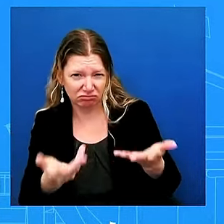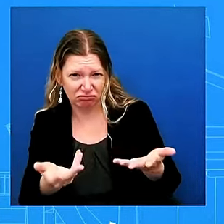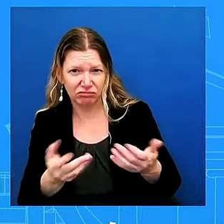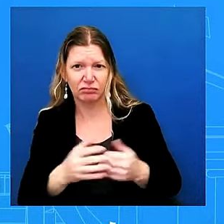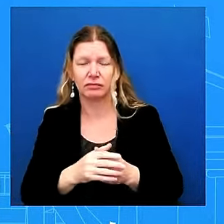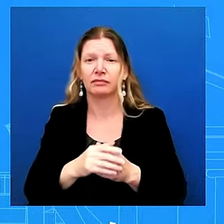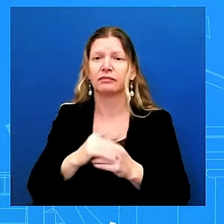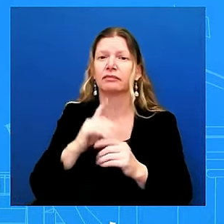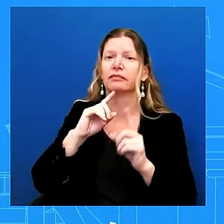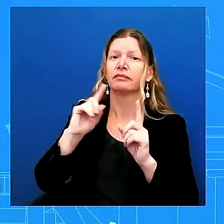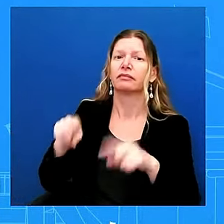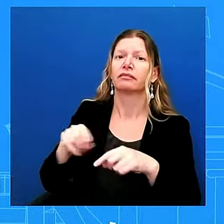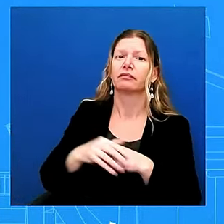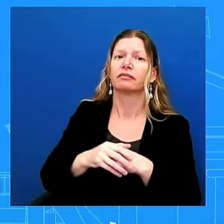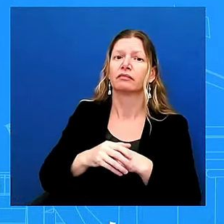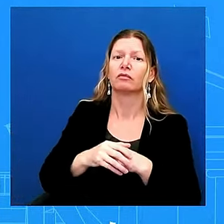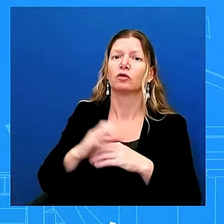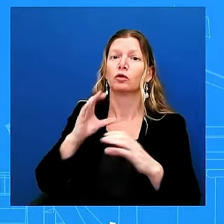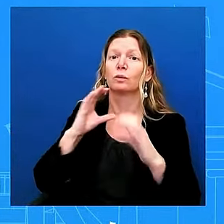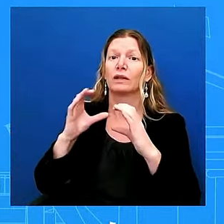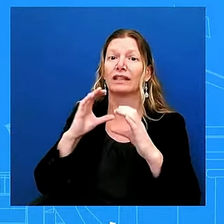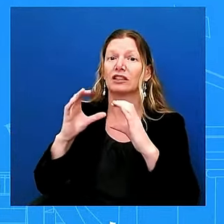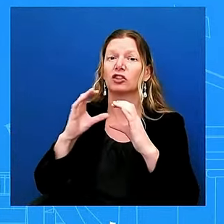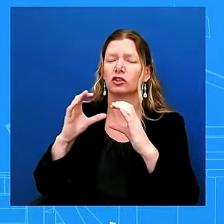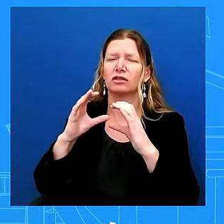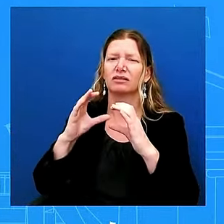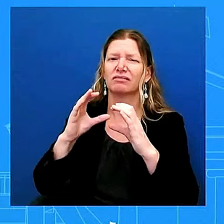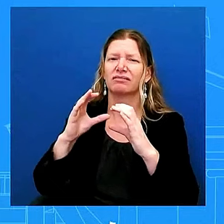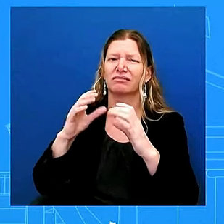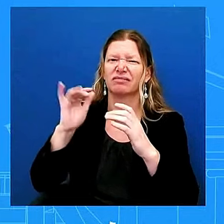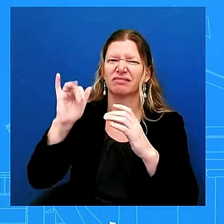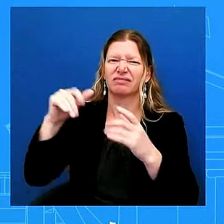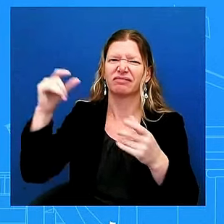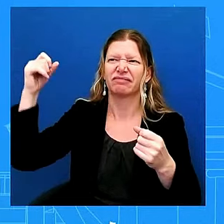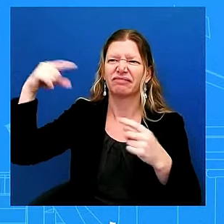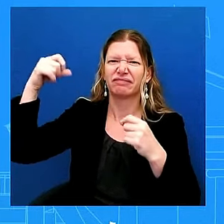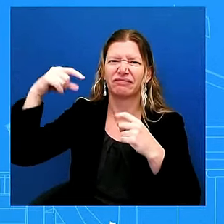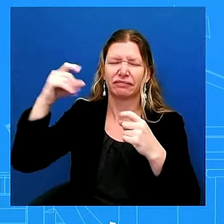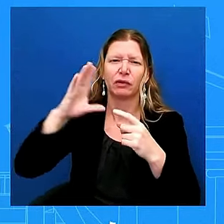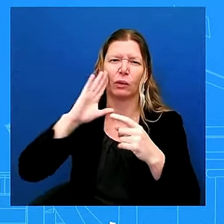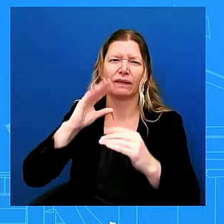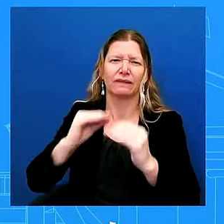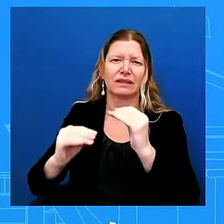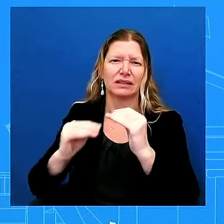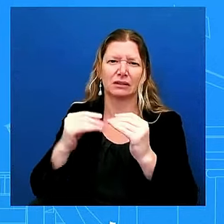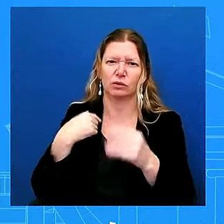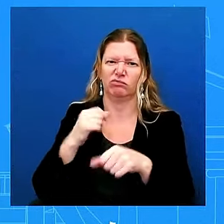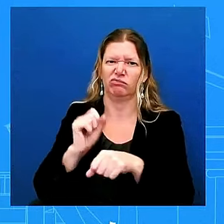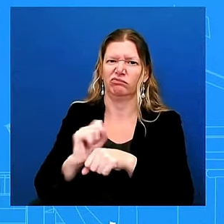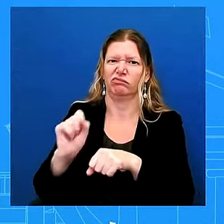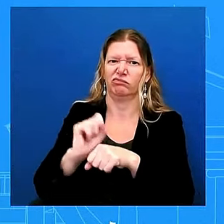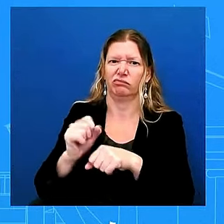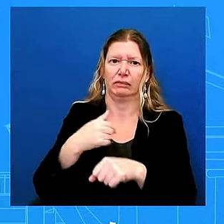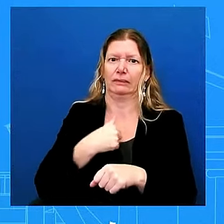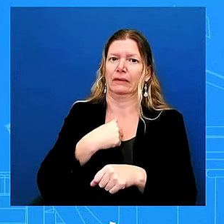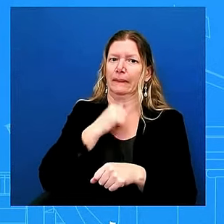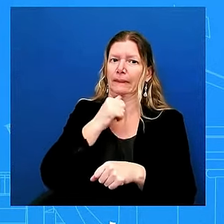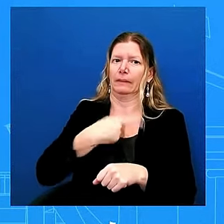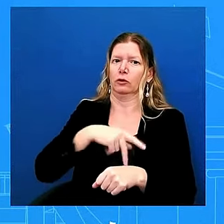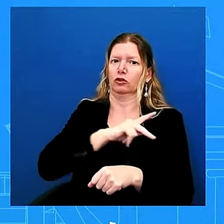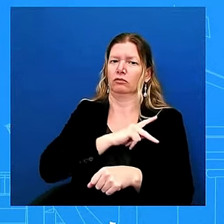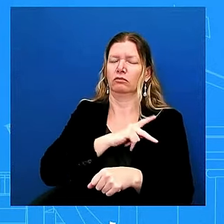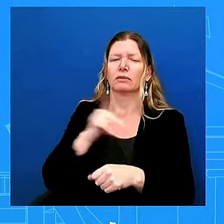not personally but femo works with and with the fcc and with private sector companies all of the major providers